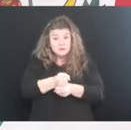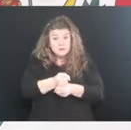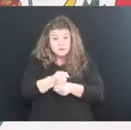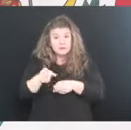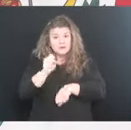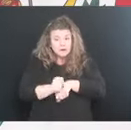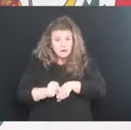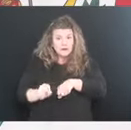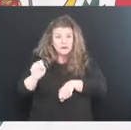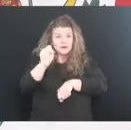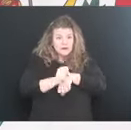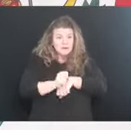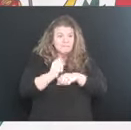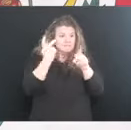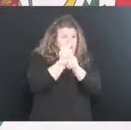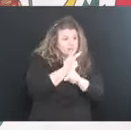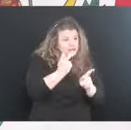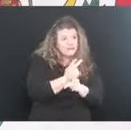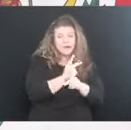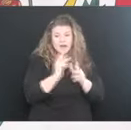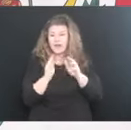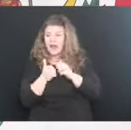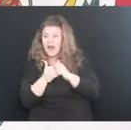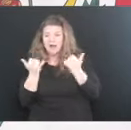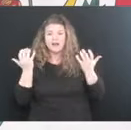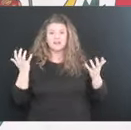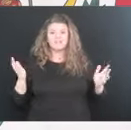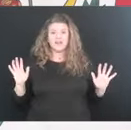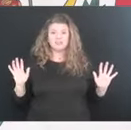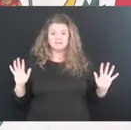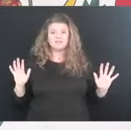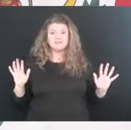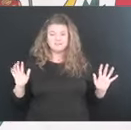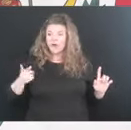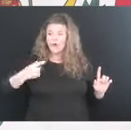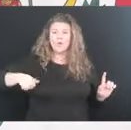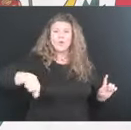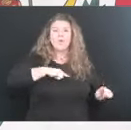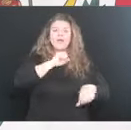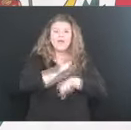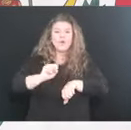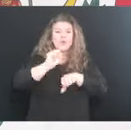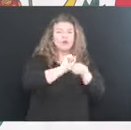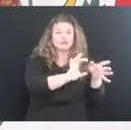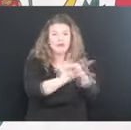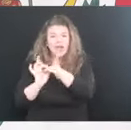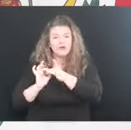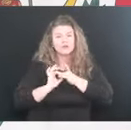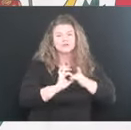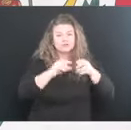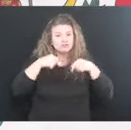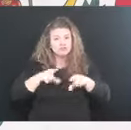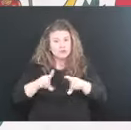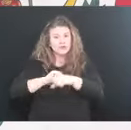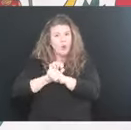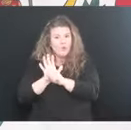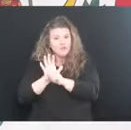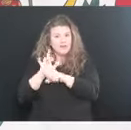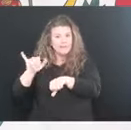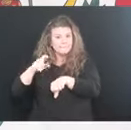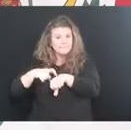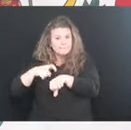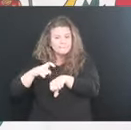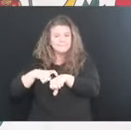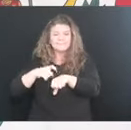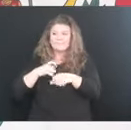the works and we finished it. You know, we've all absolutely pulled the rope together through this terrible pandemic. And, uh, you